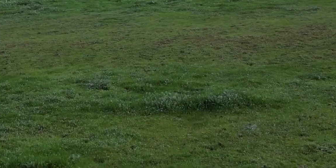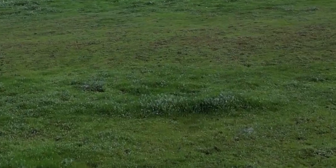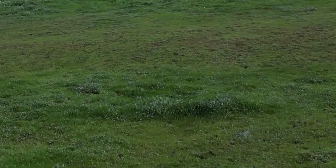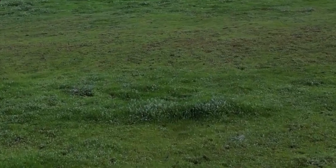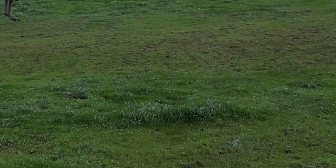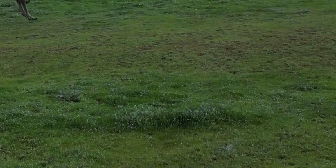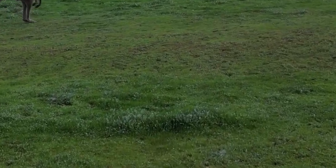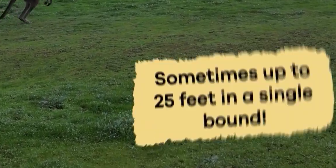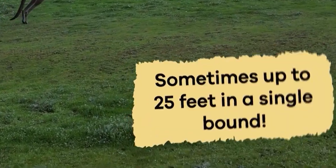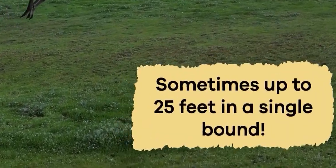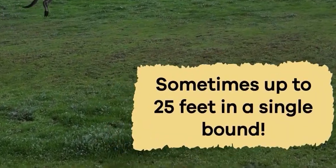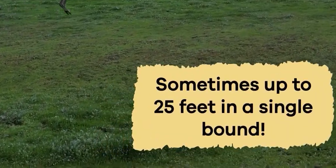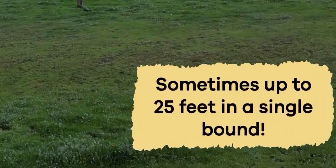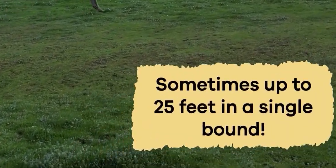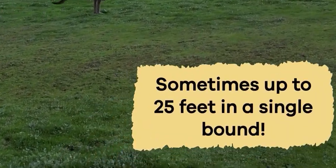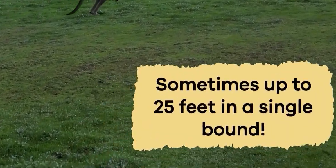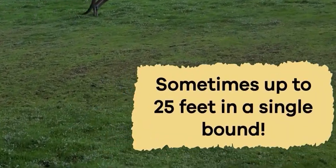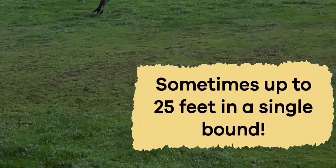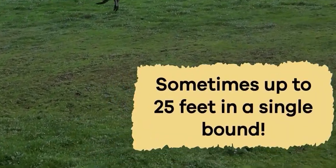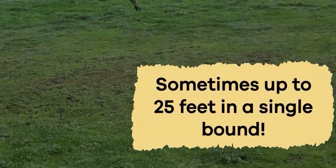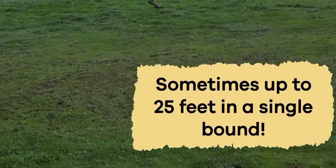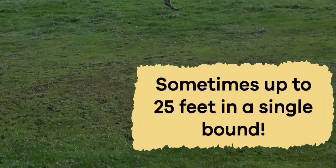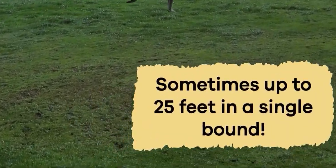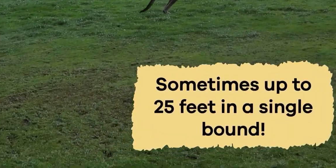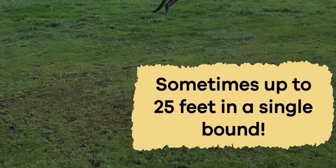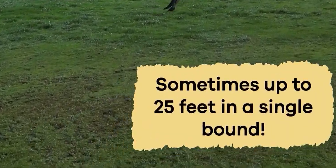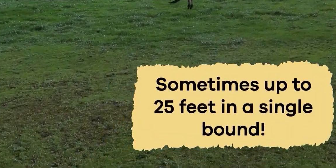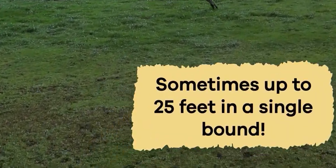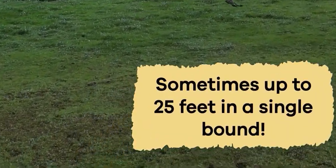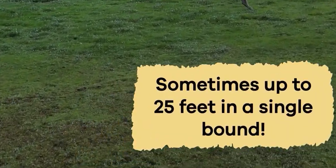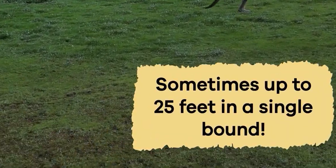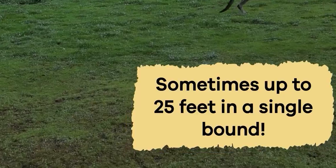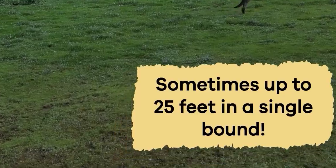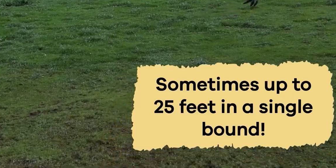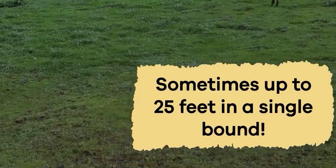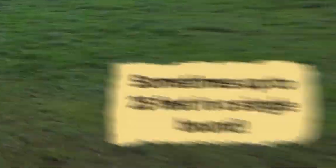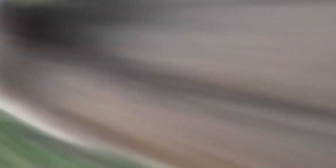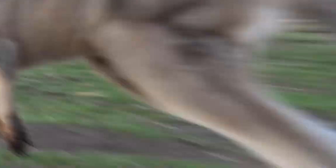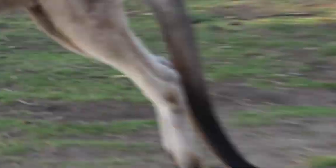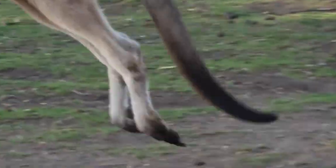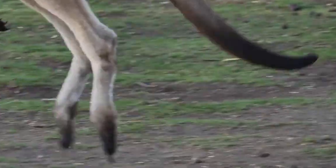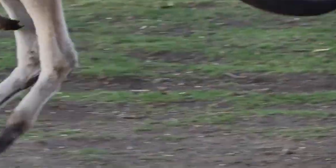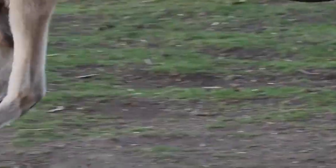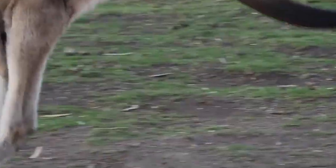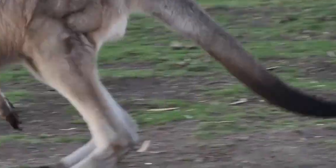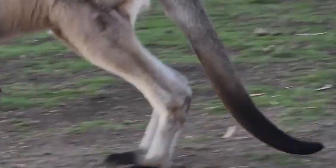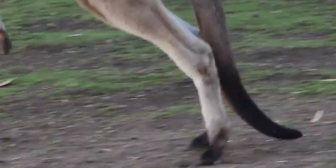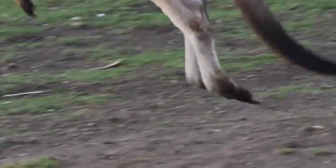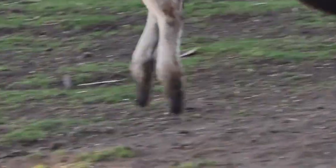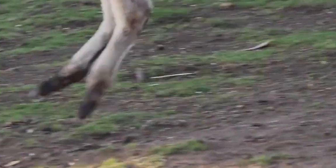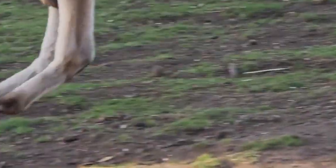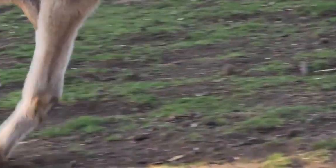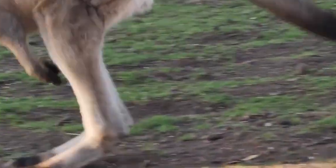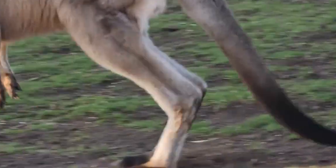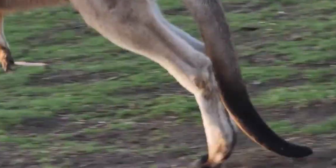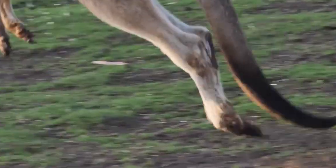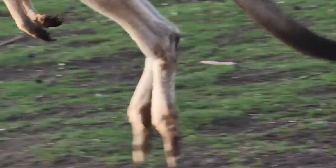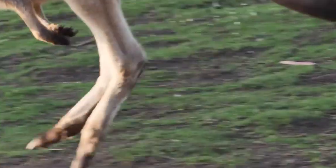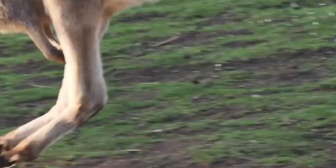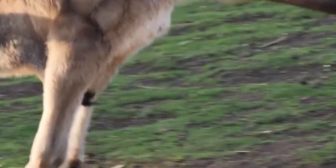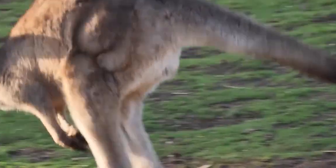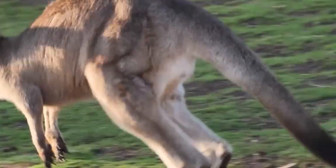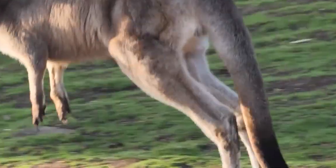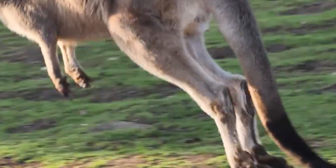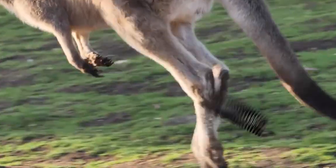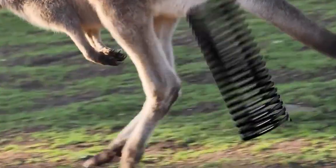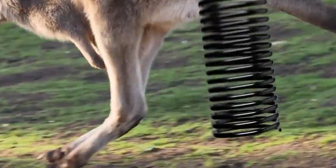great distances, sometimes up to 25 feet in a single bound. Their powerful hind legs and oversized